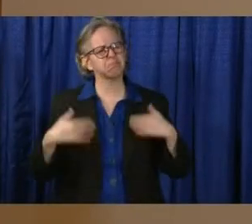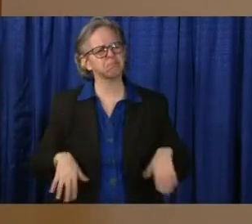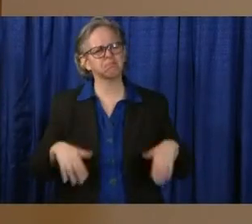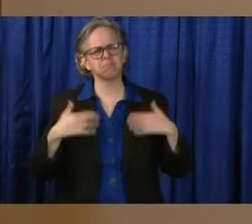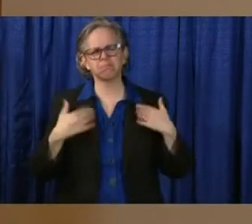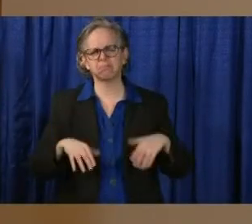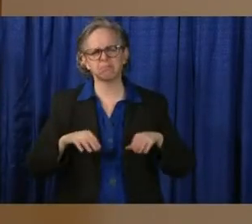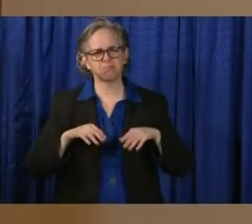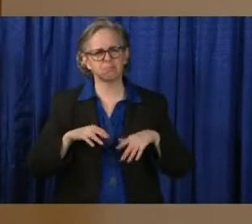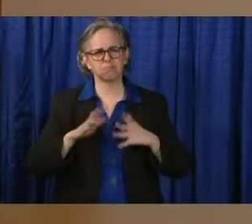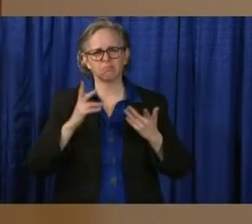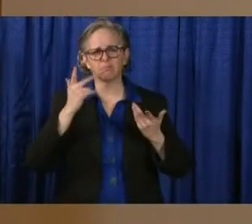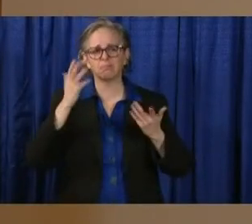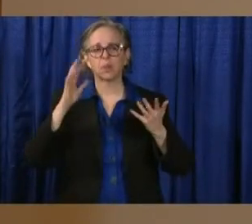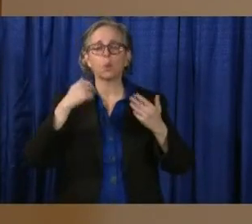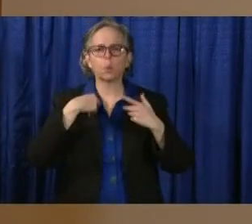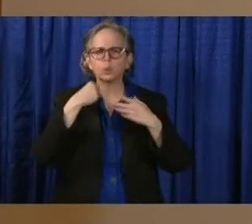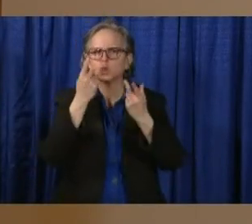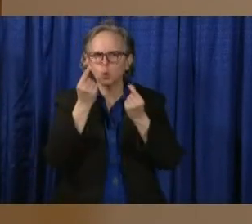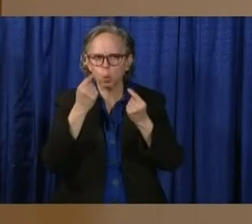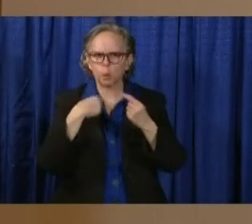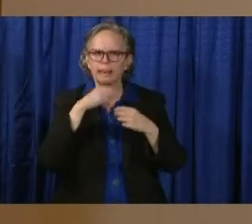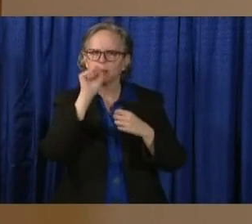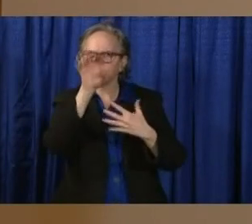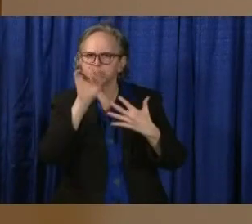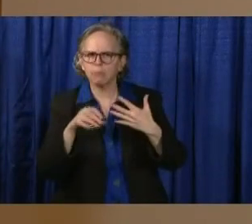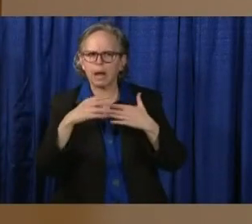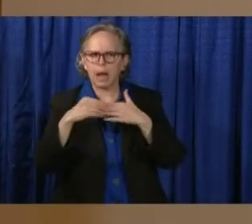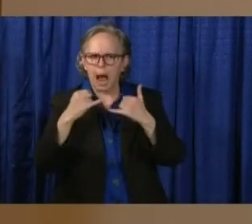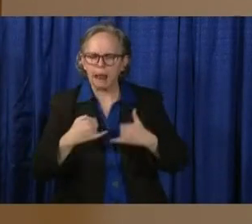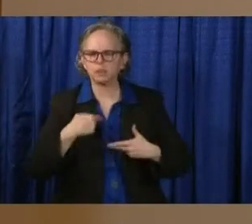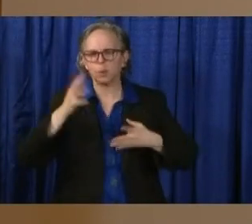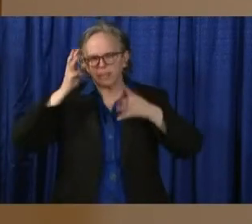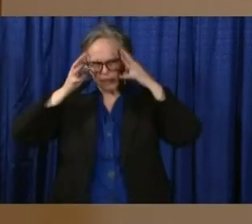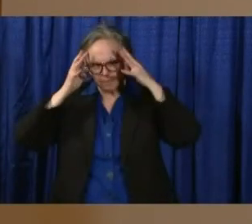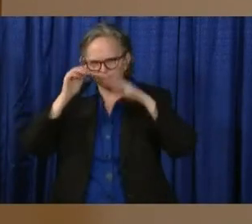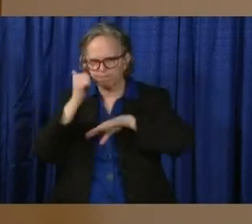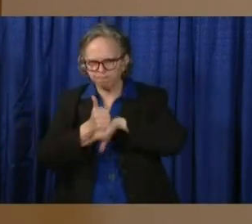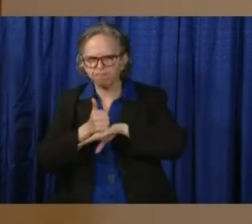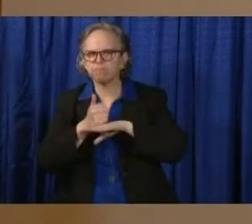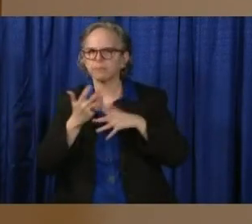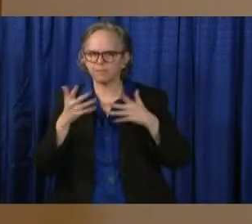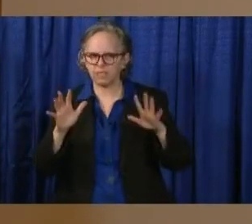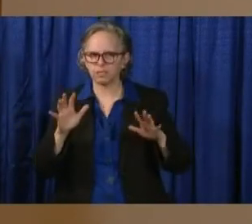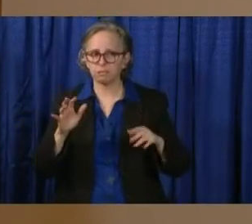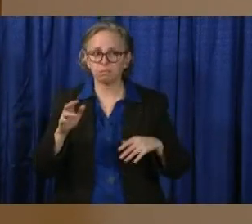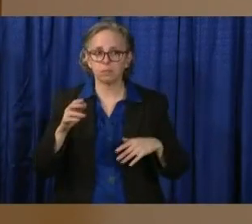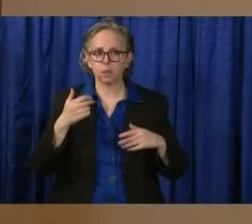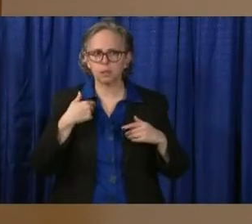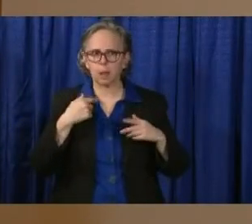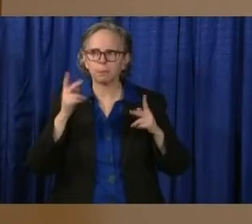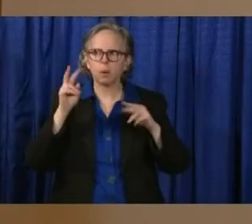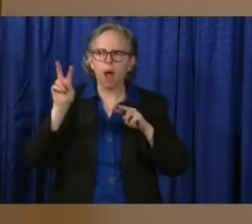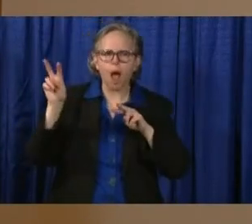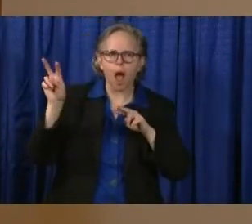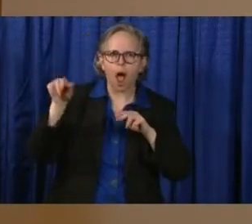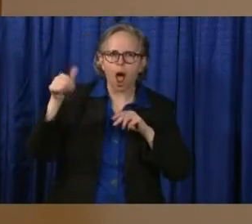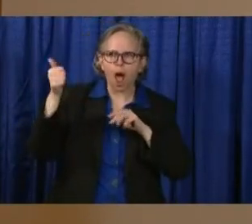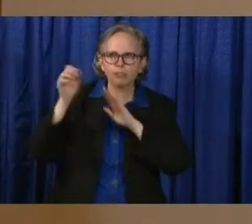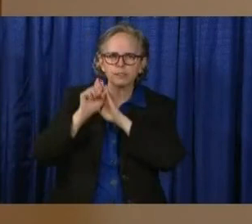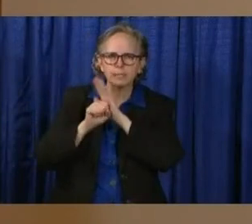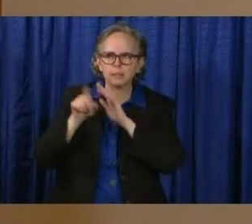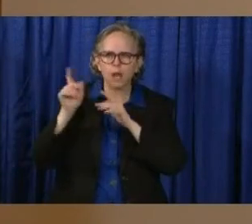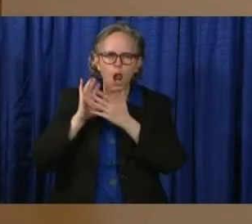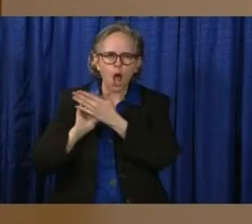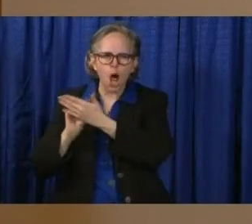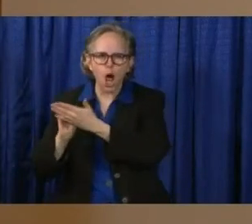created as a state. It's really important. Something we're learning from this pandemic is that the more we can be consistent and